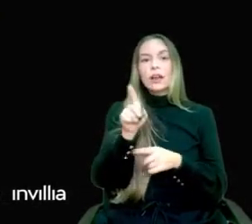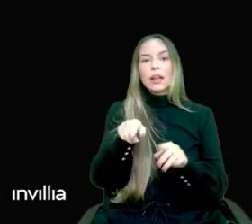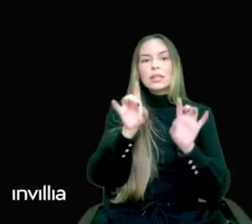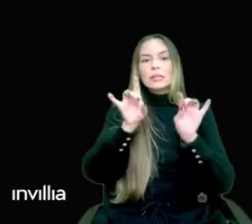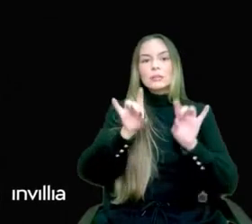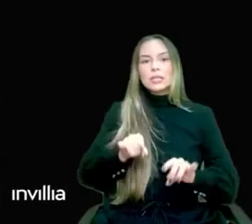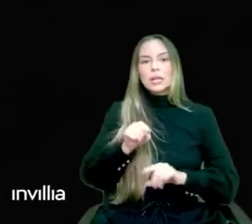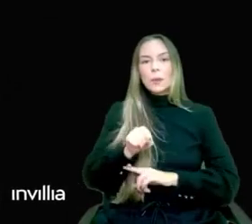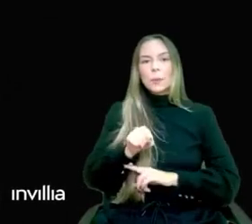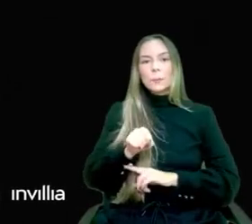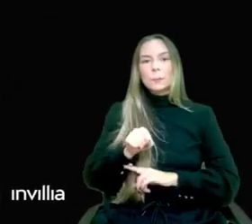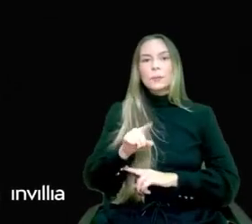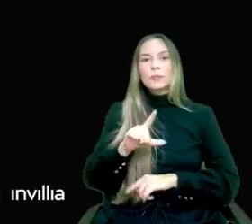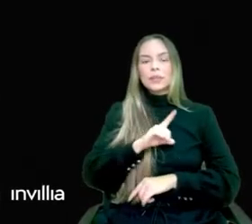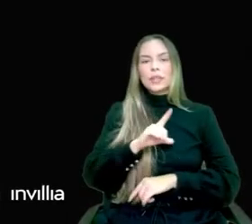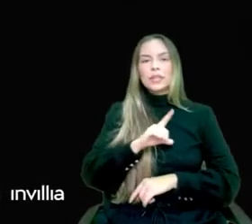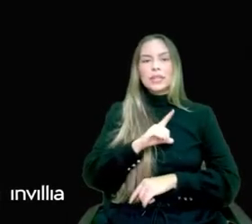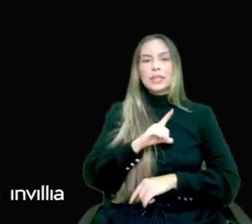talented team.